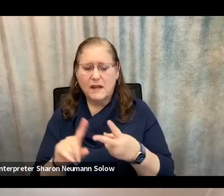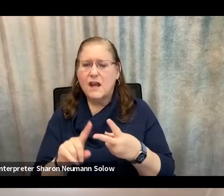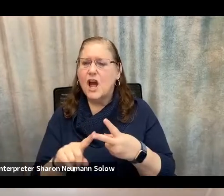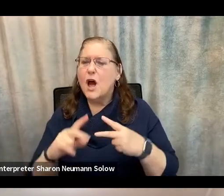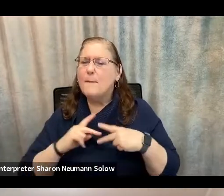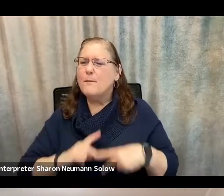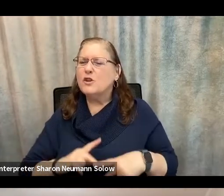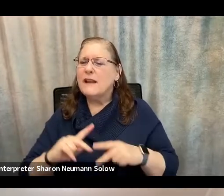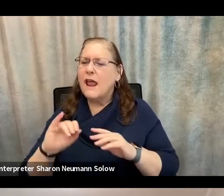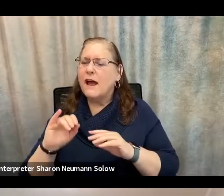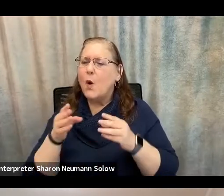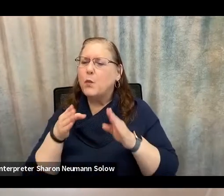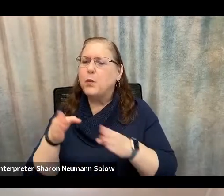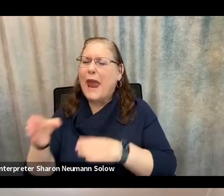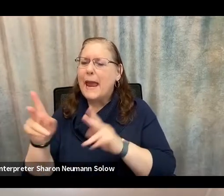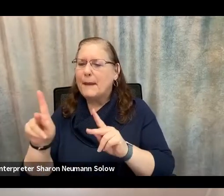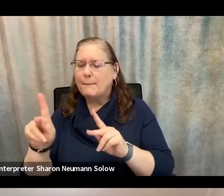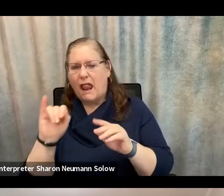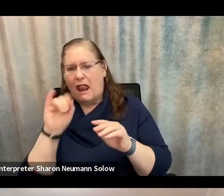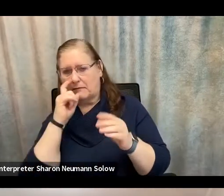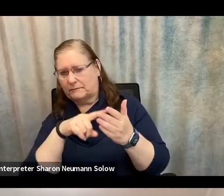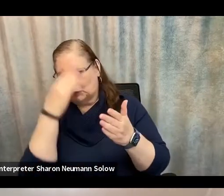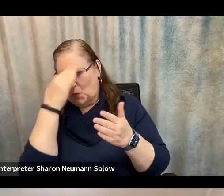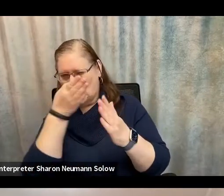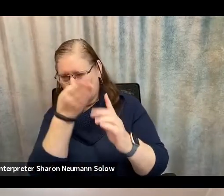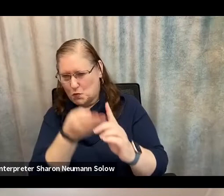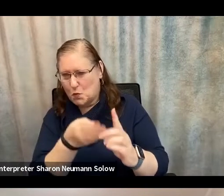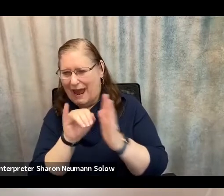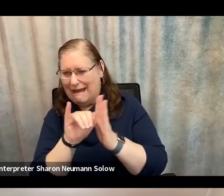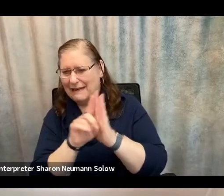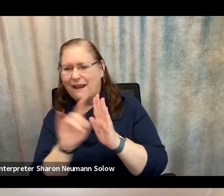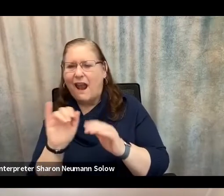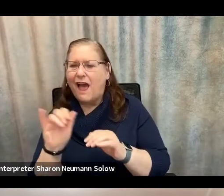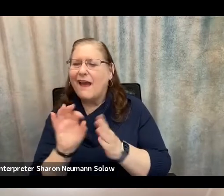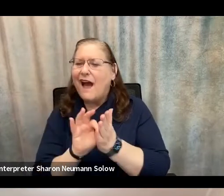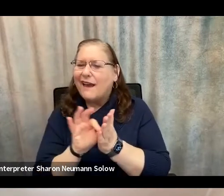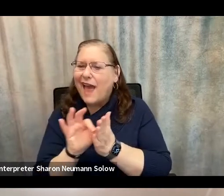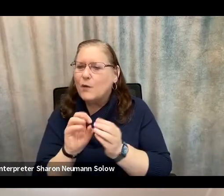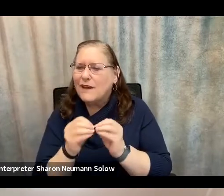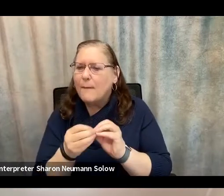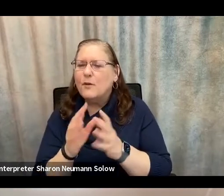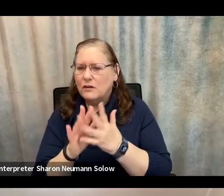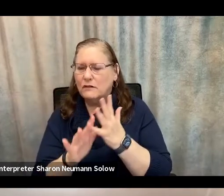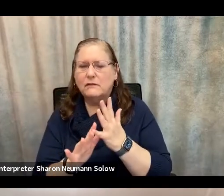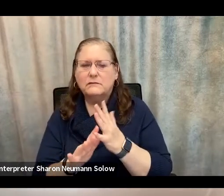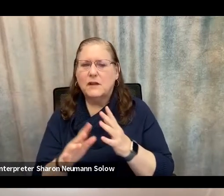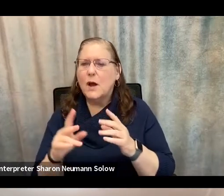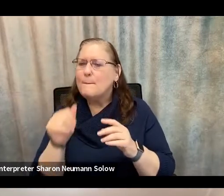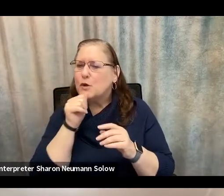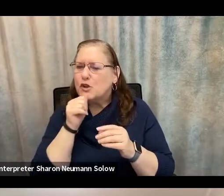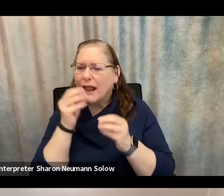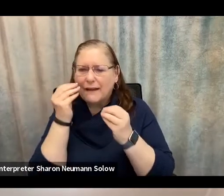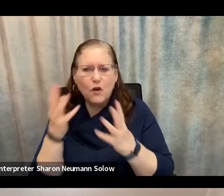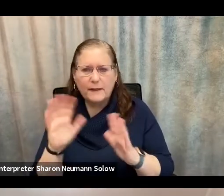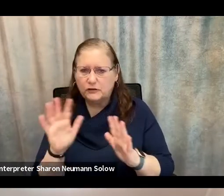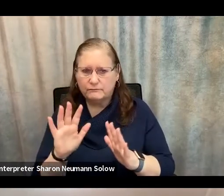identifiers, account numbers, that type of information. And we're just going right down the slide here, all the different